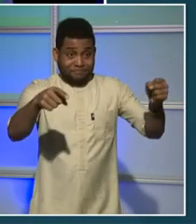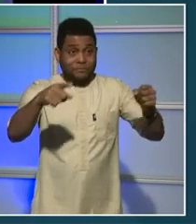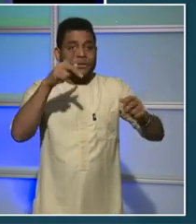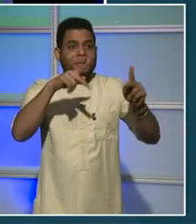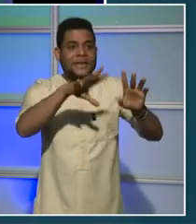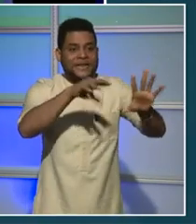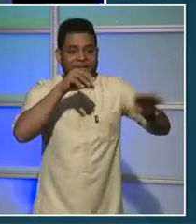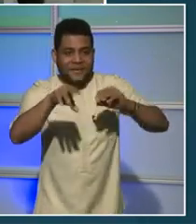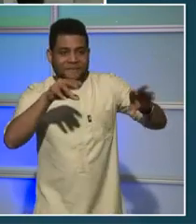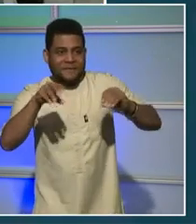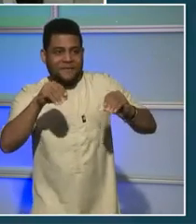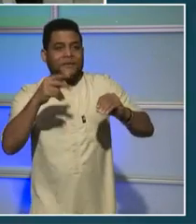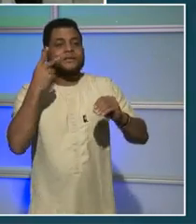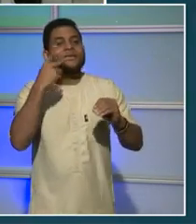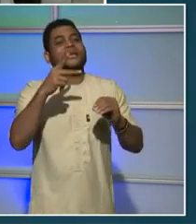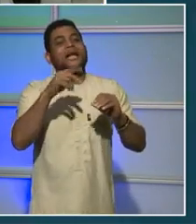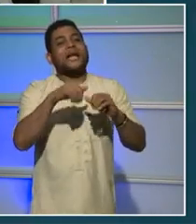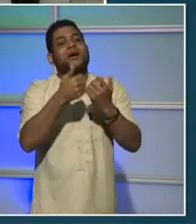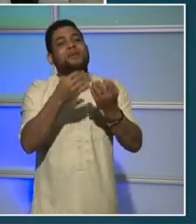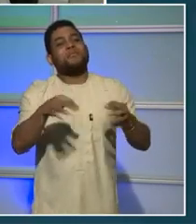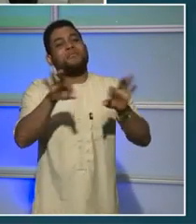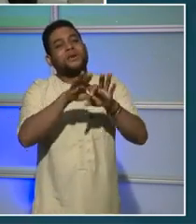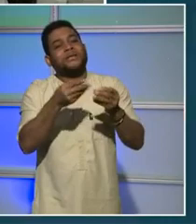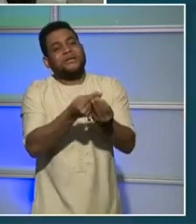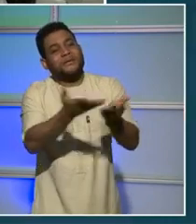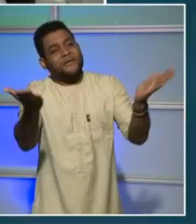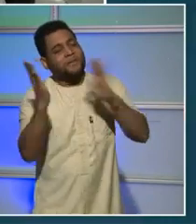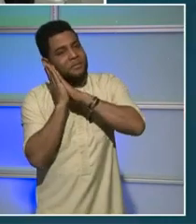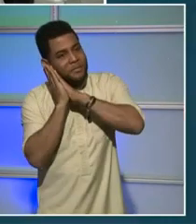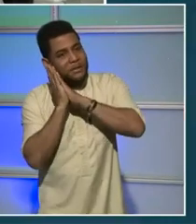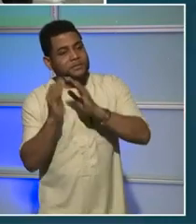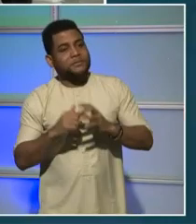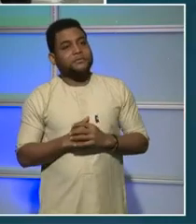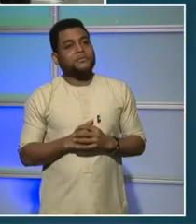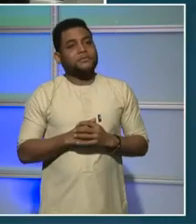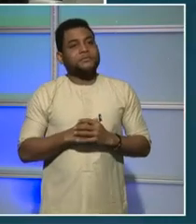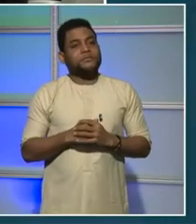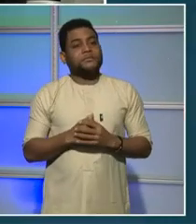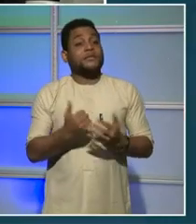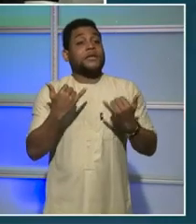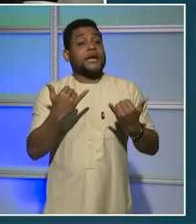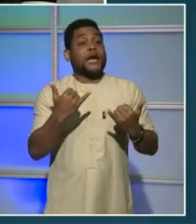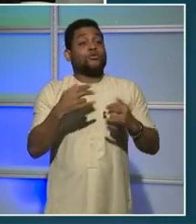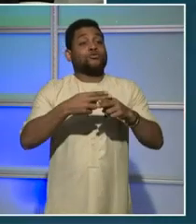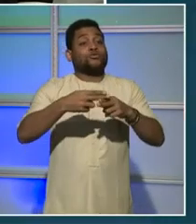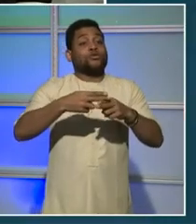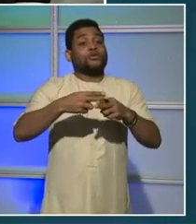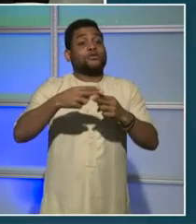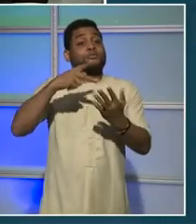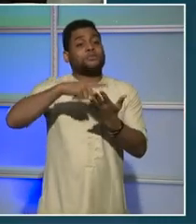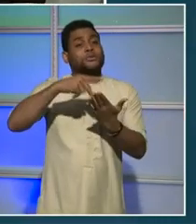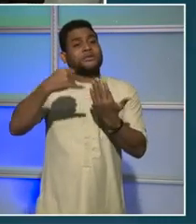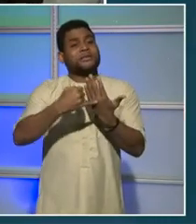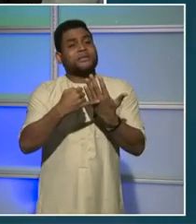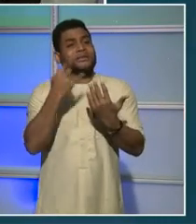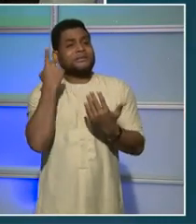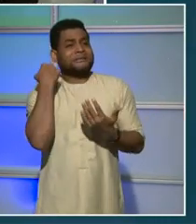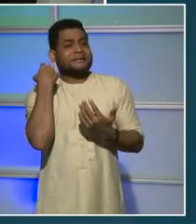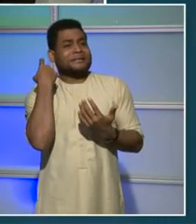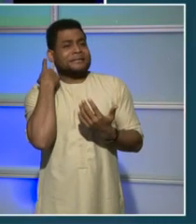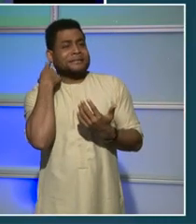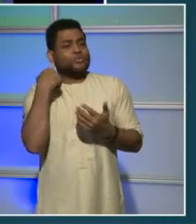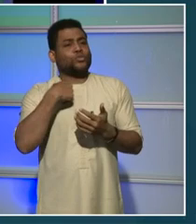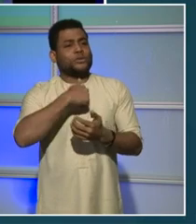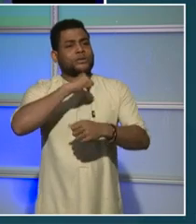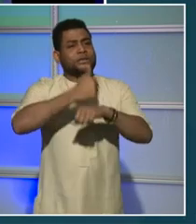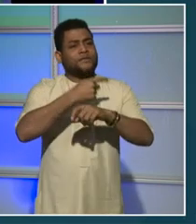important. The pilot that Deputy Mayor Turnage and his team worked on to make sure residents who were living in